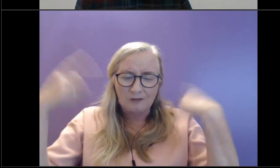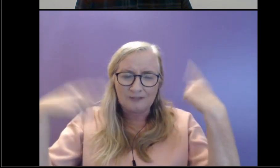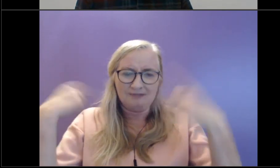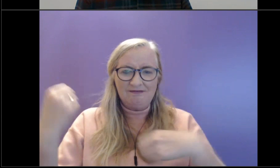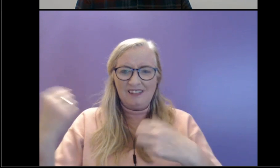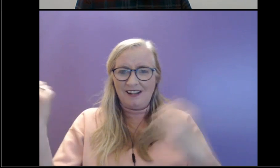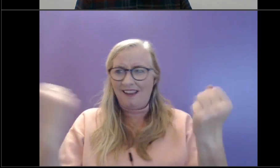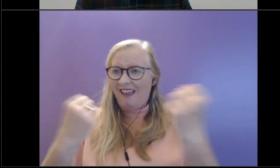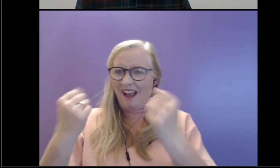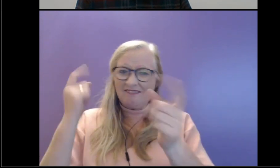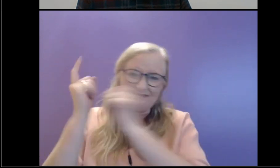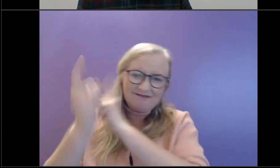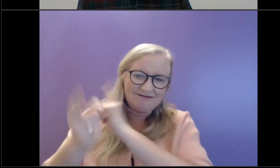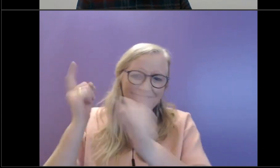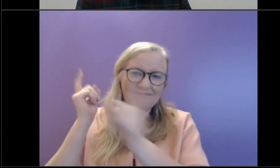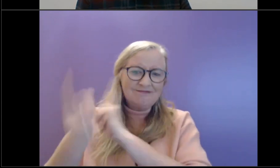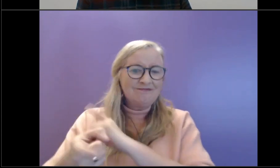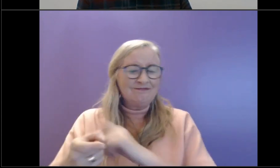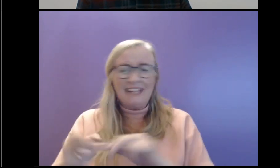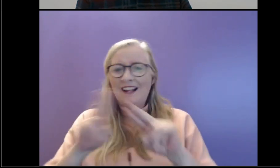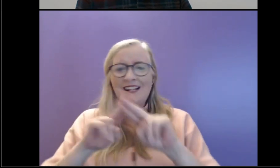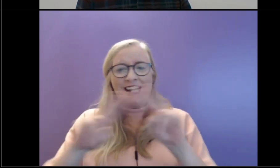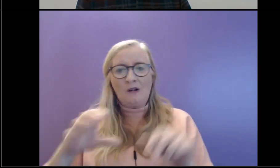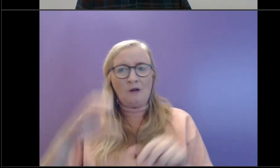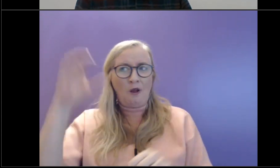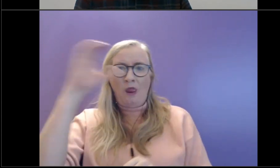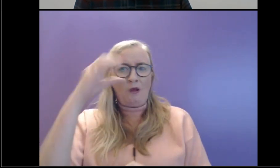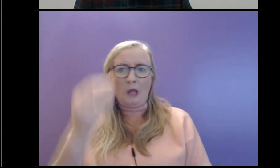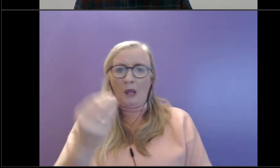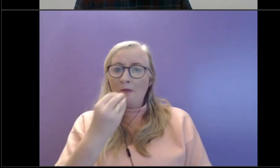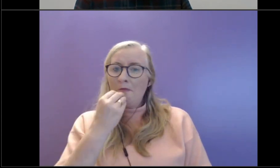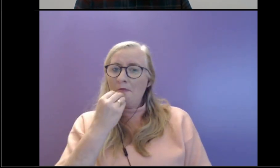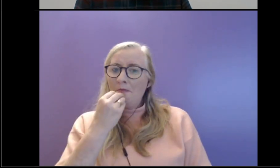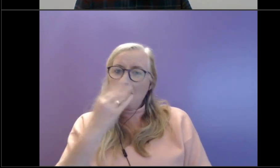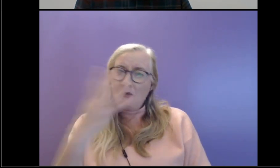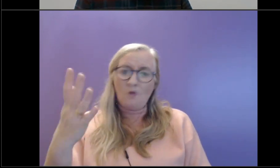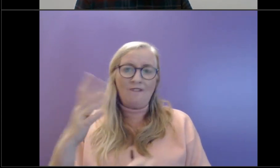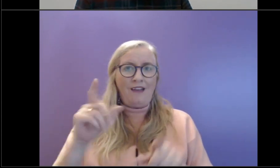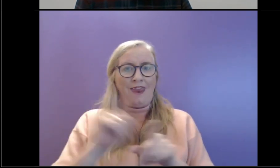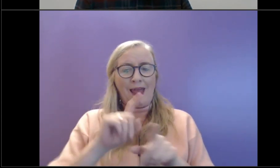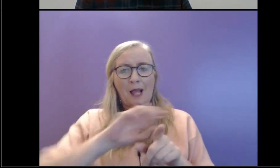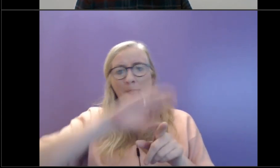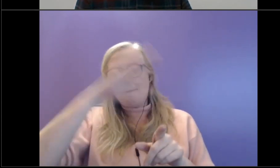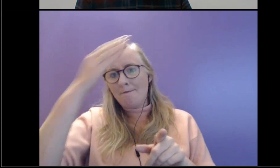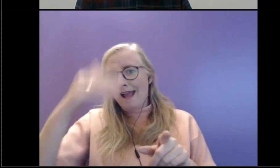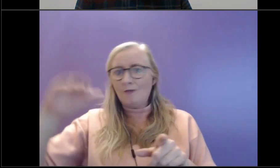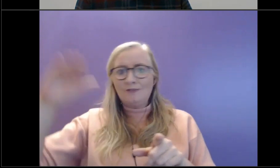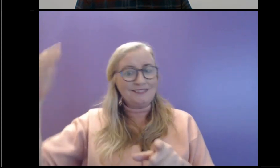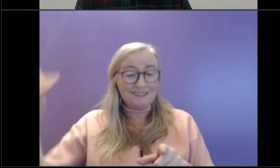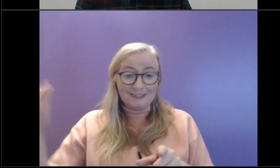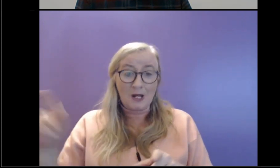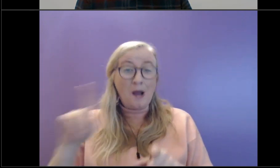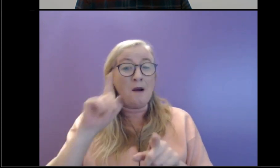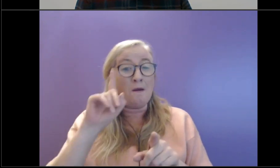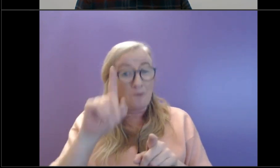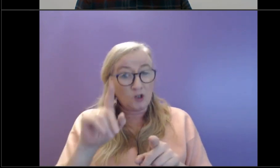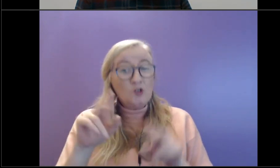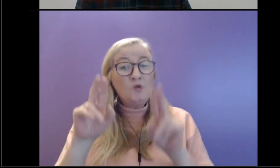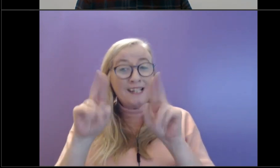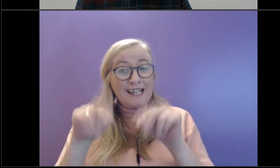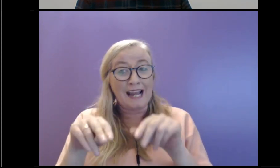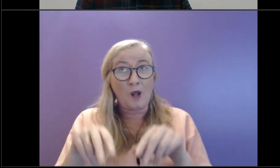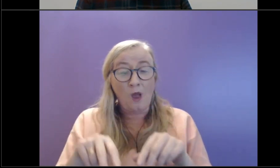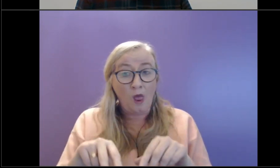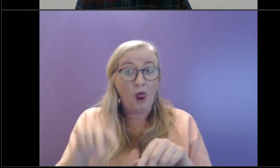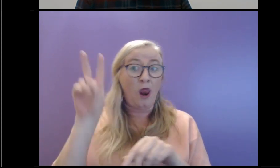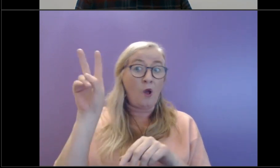a picturesque kind of mountain view by any means. But usually if you look around or look up, you might be